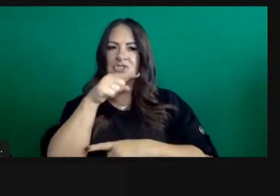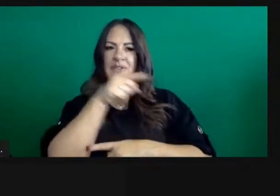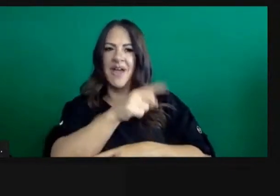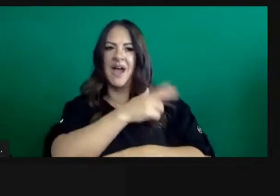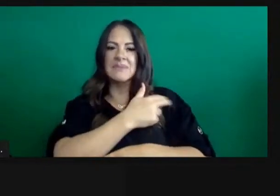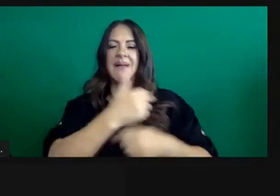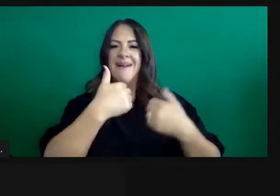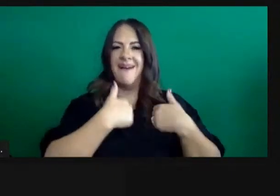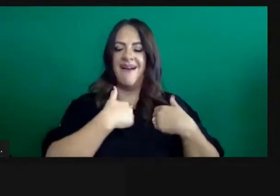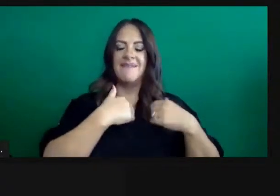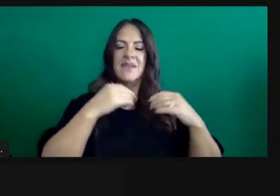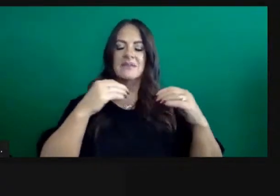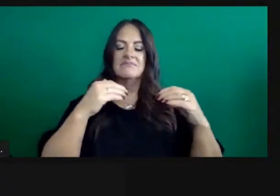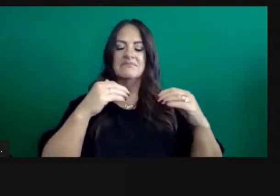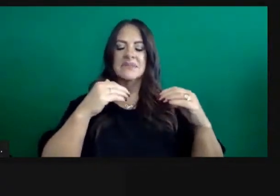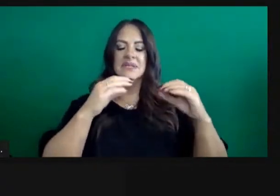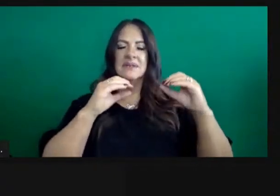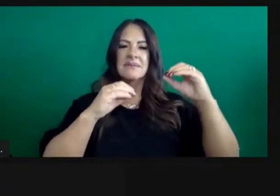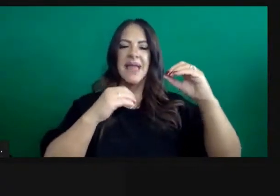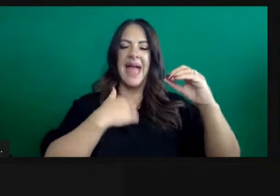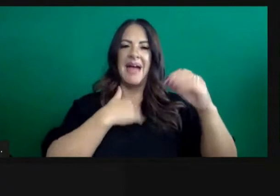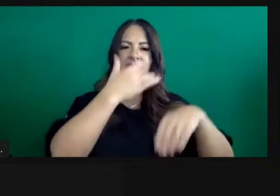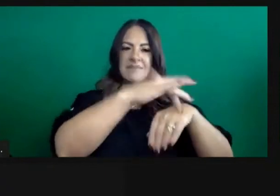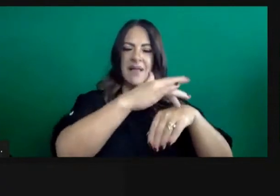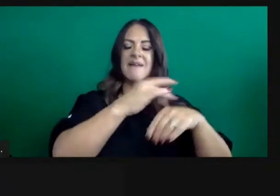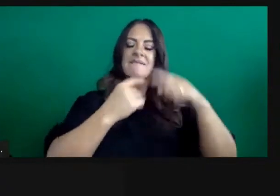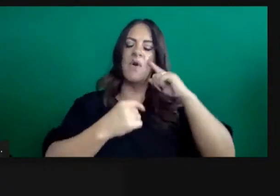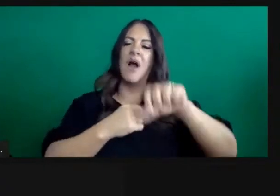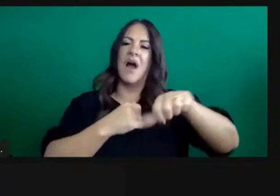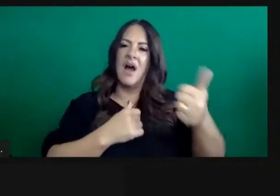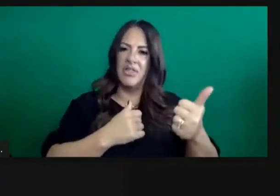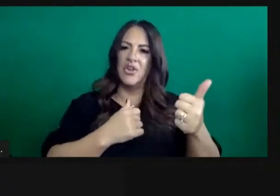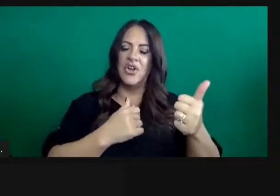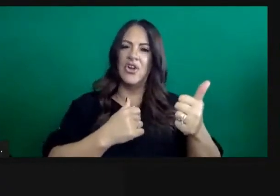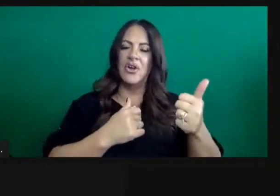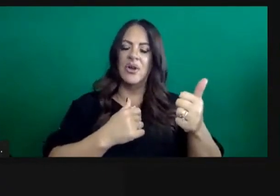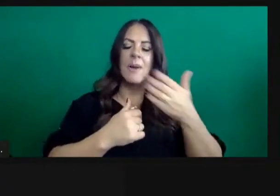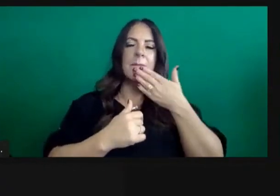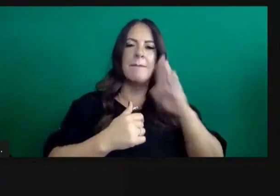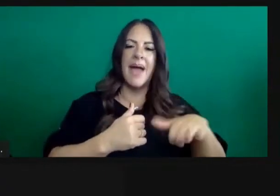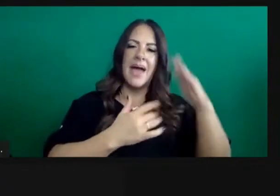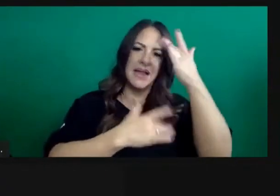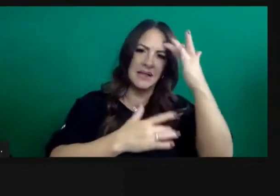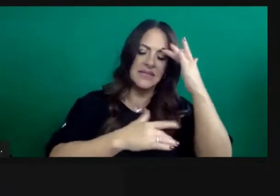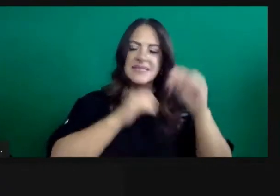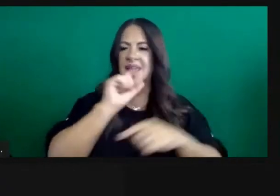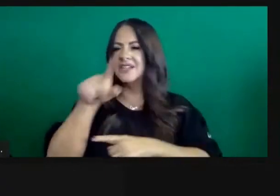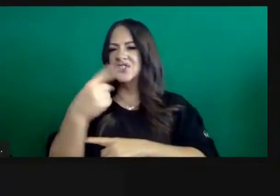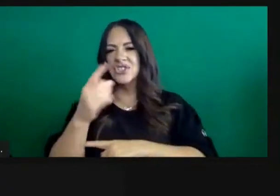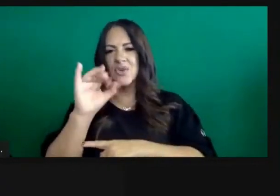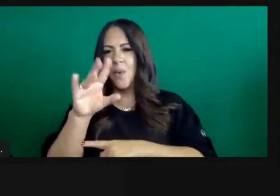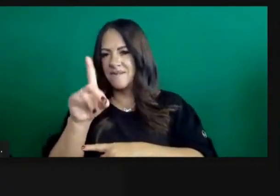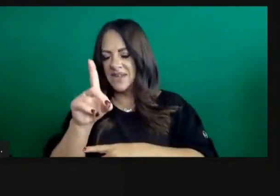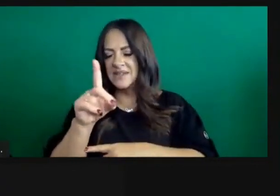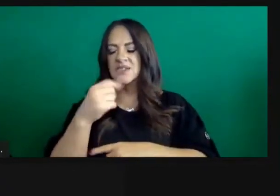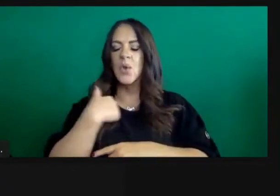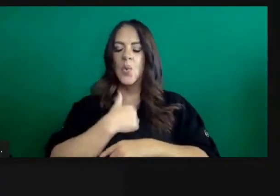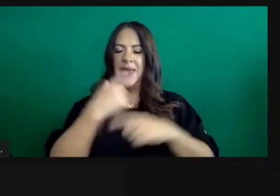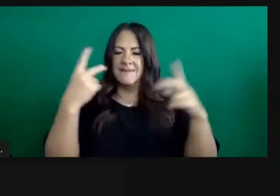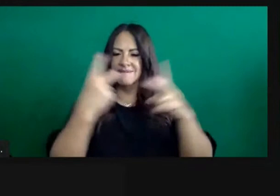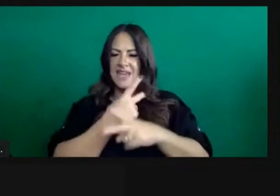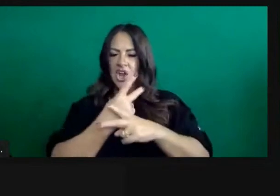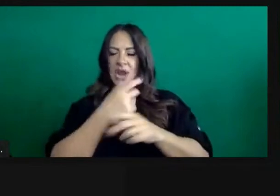that we have that capacity, not just for COVID, but for others. And so whatever we take as the actual